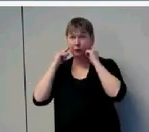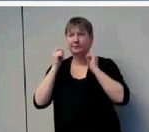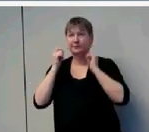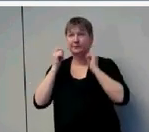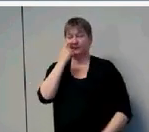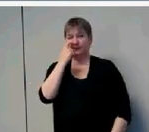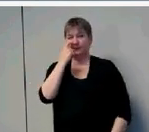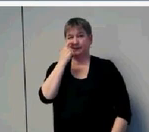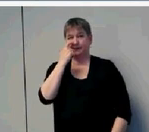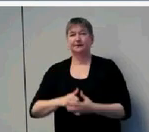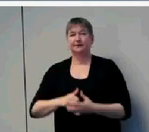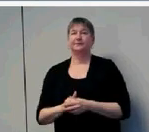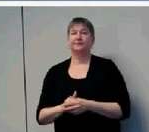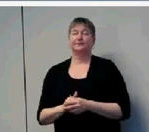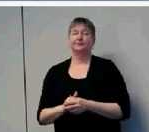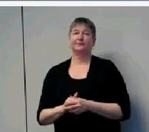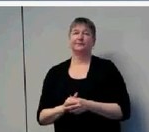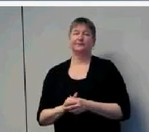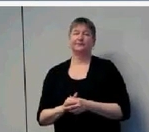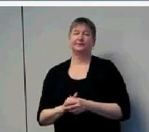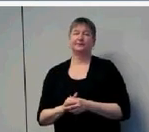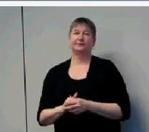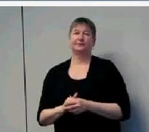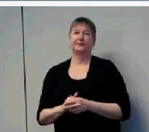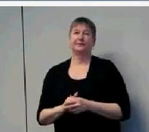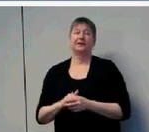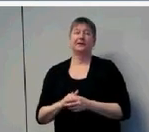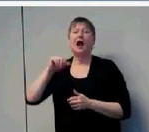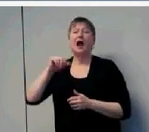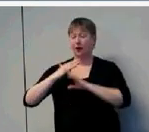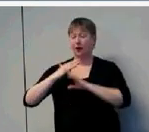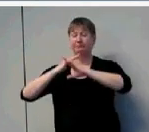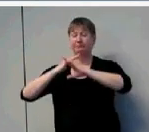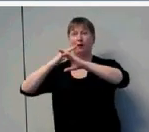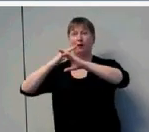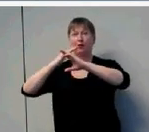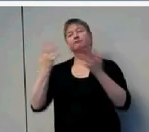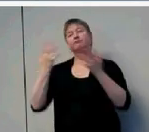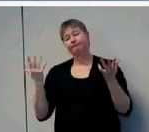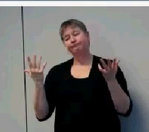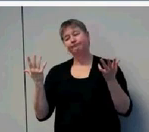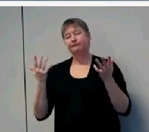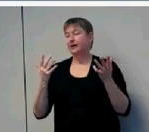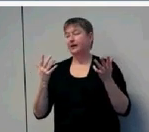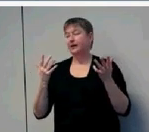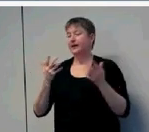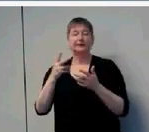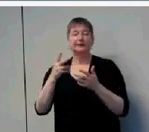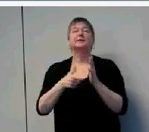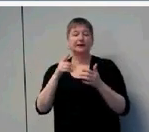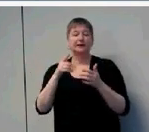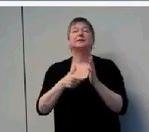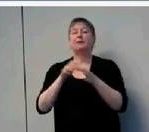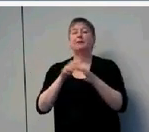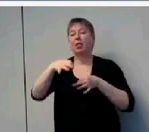Furthermore, there are delays in hearing aid fitting. Even in an era of newborn hearing screening, a number of recent